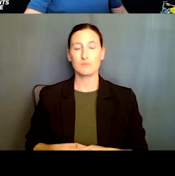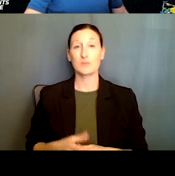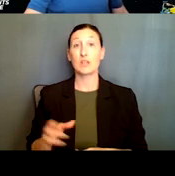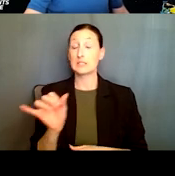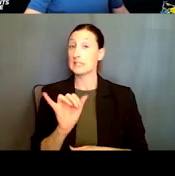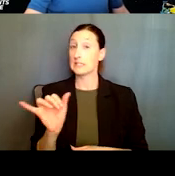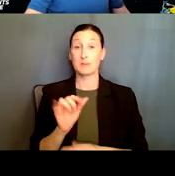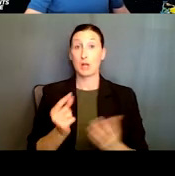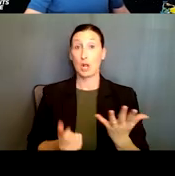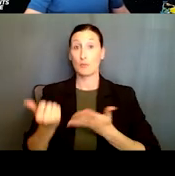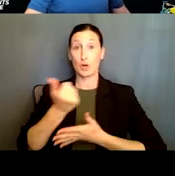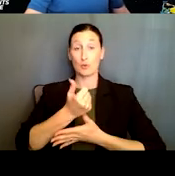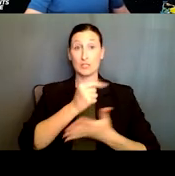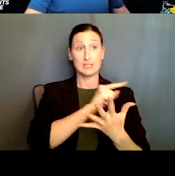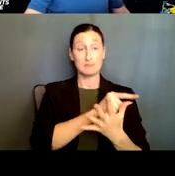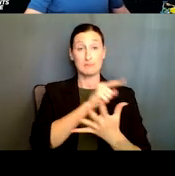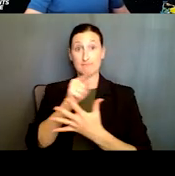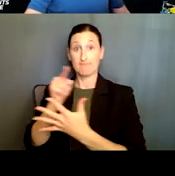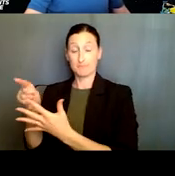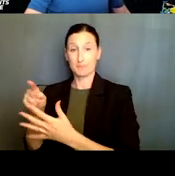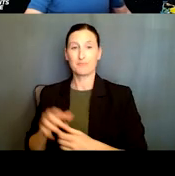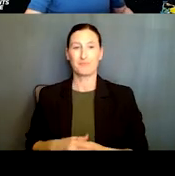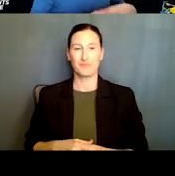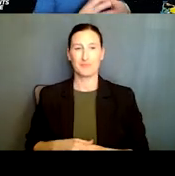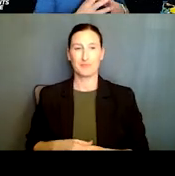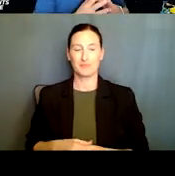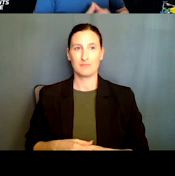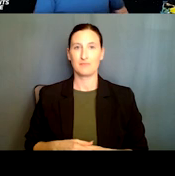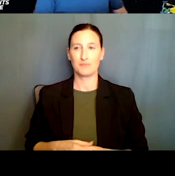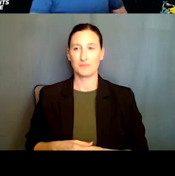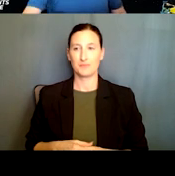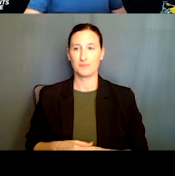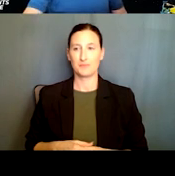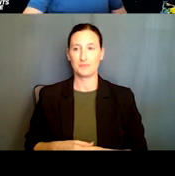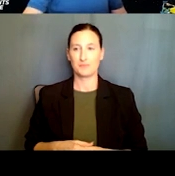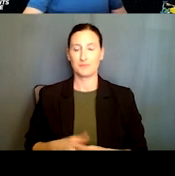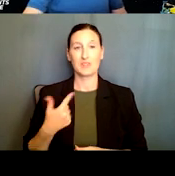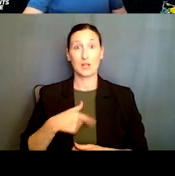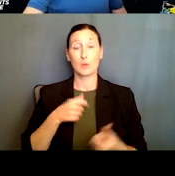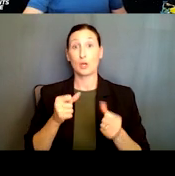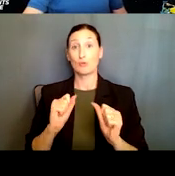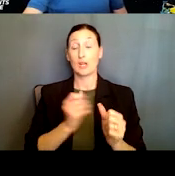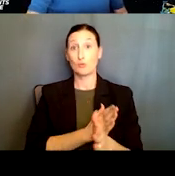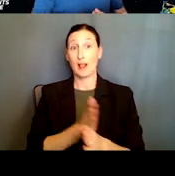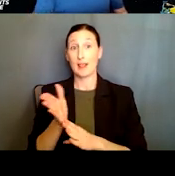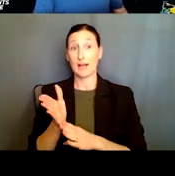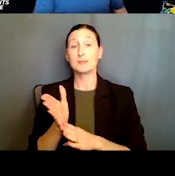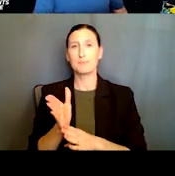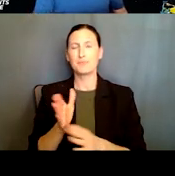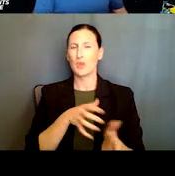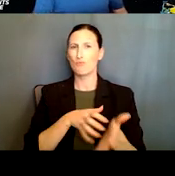priorities that our directorate is trying to align. Roughly,